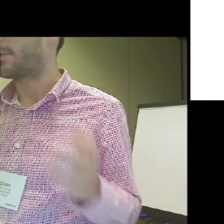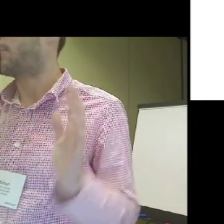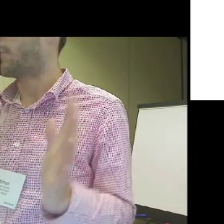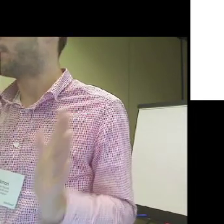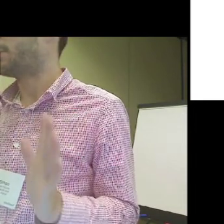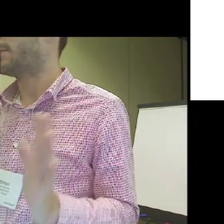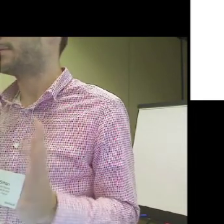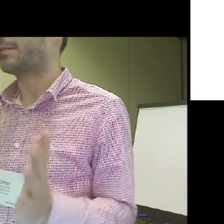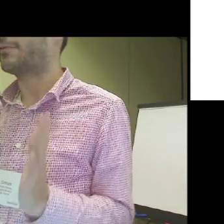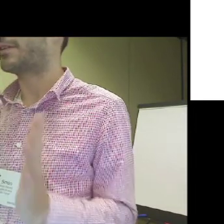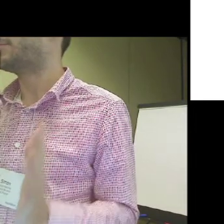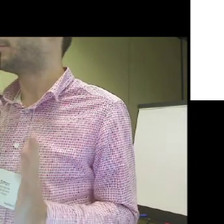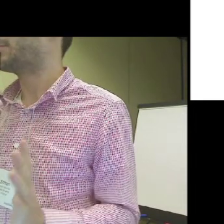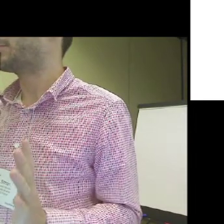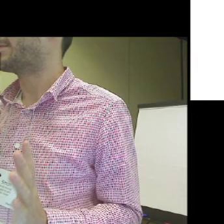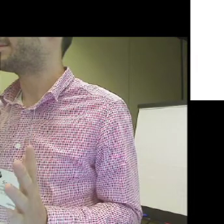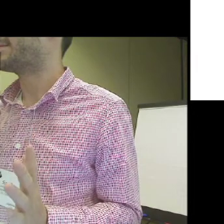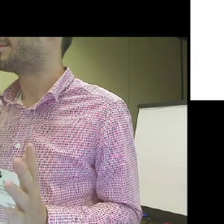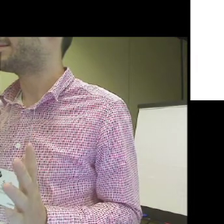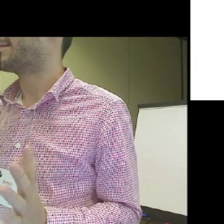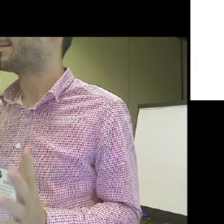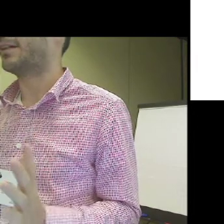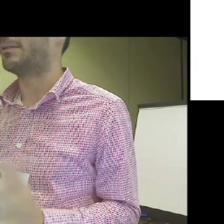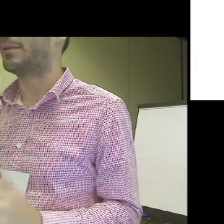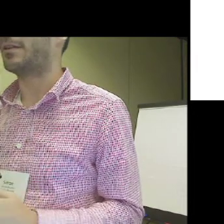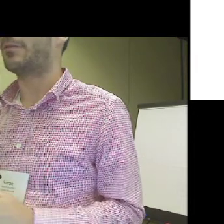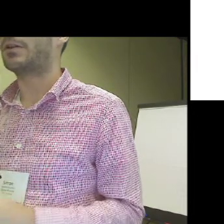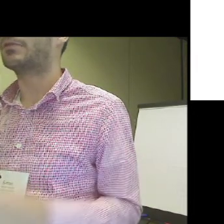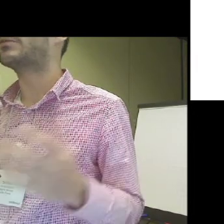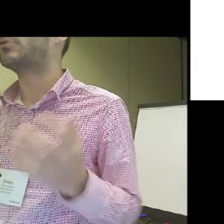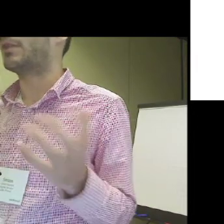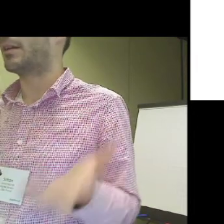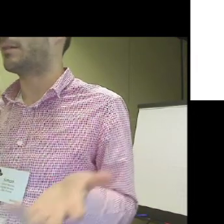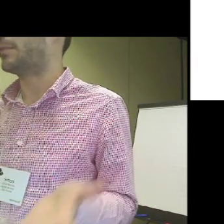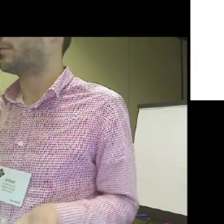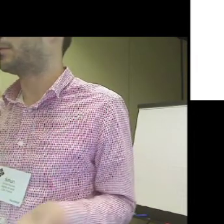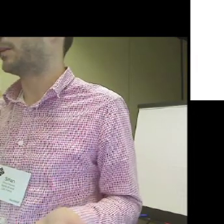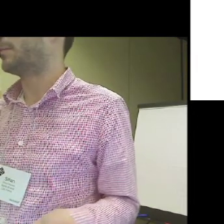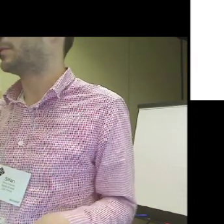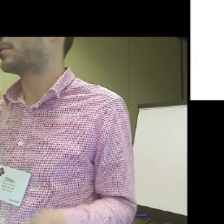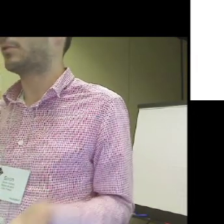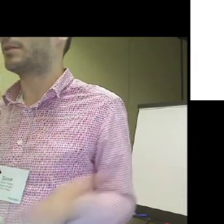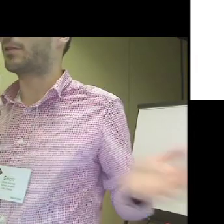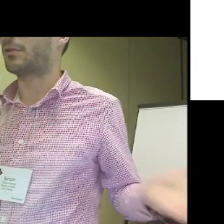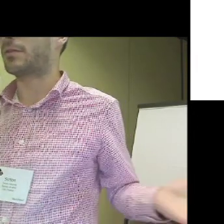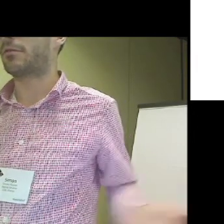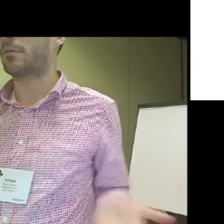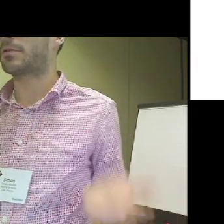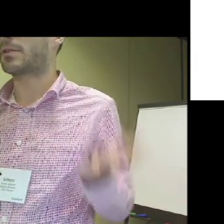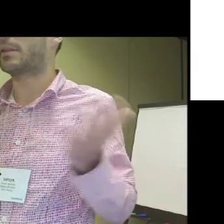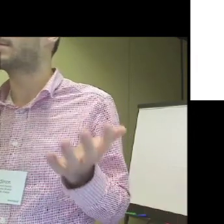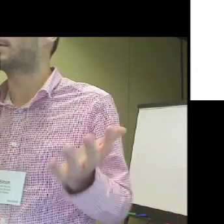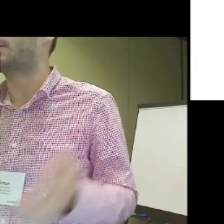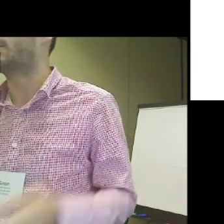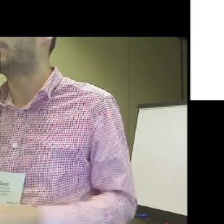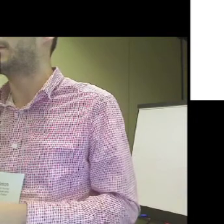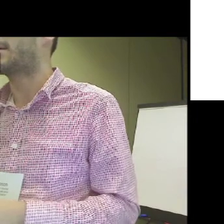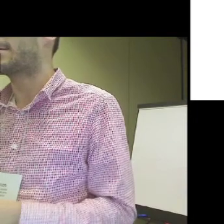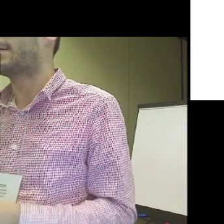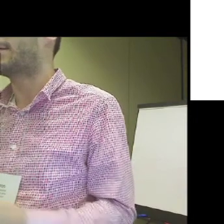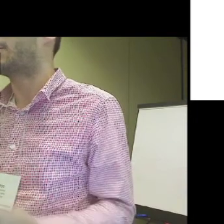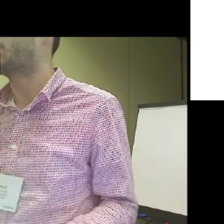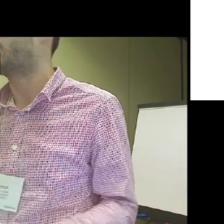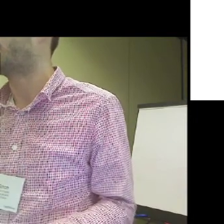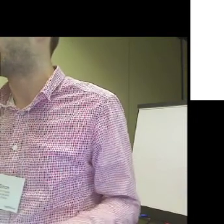okay, there is really a problem in giving the information. So, I mean, we don't train them in a good way because actually they can't develop the skills, and